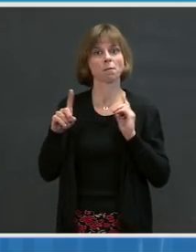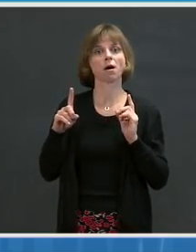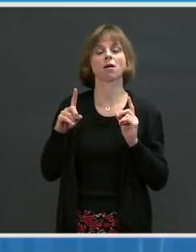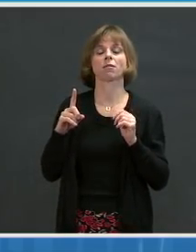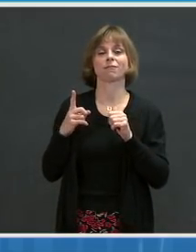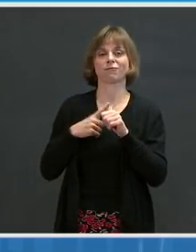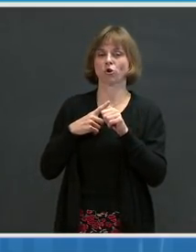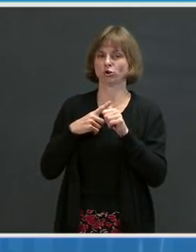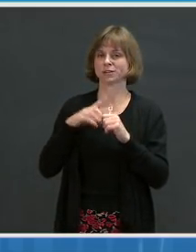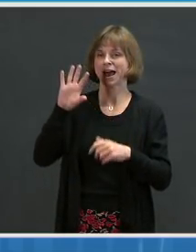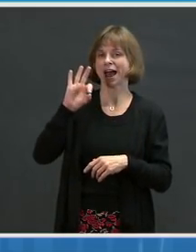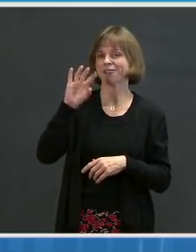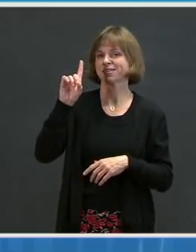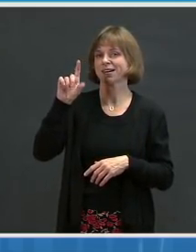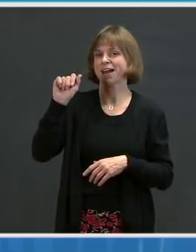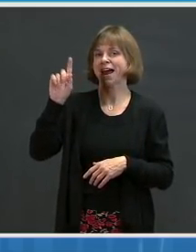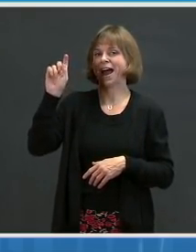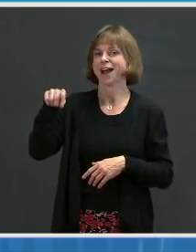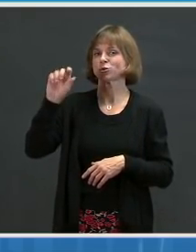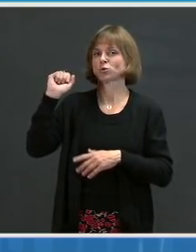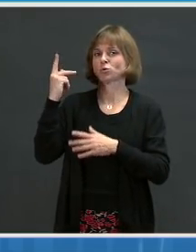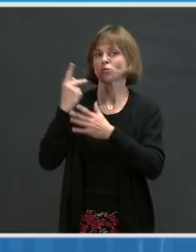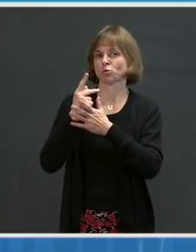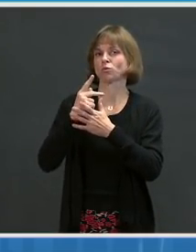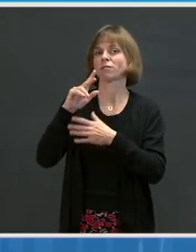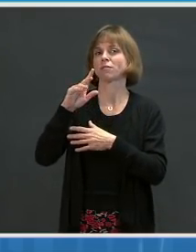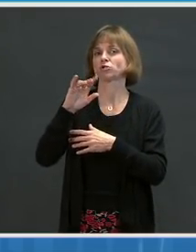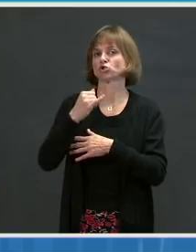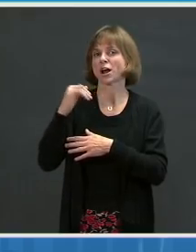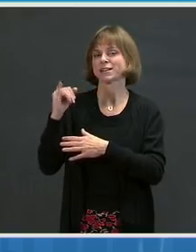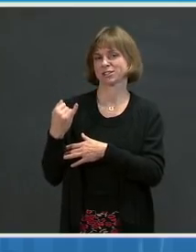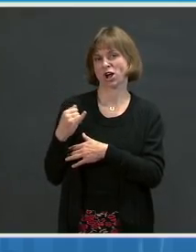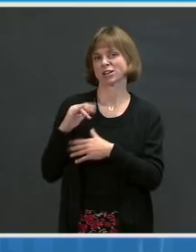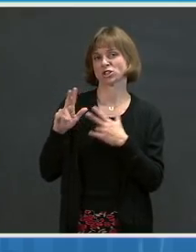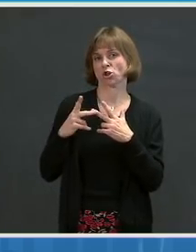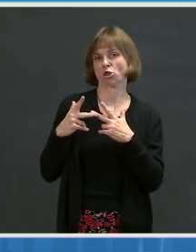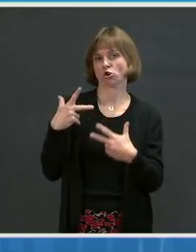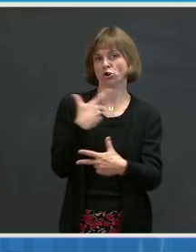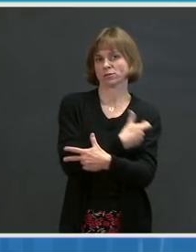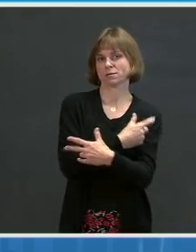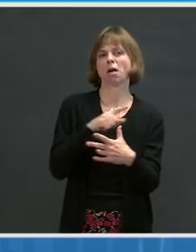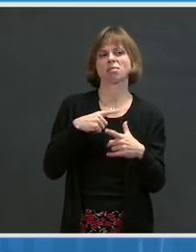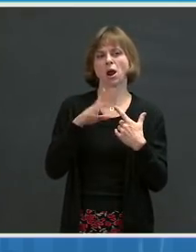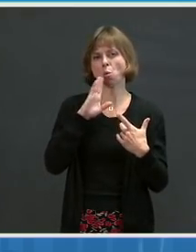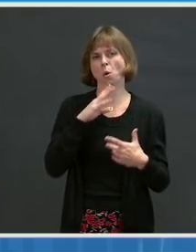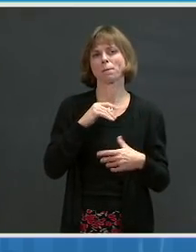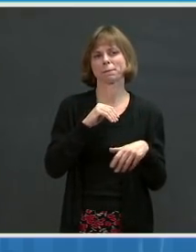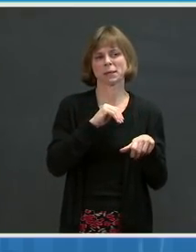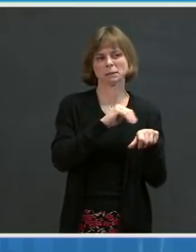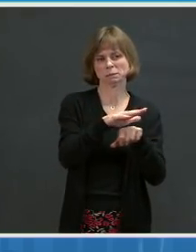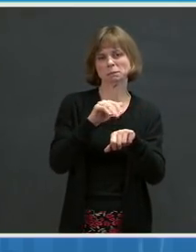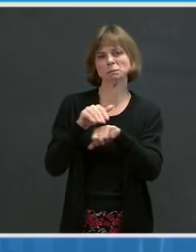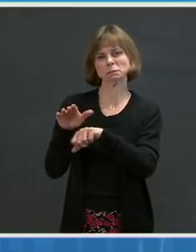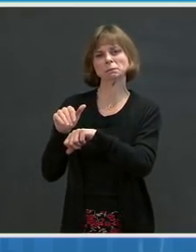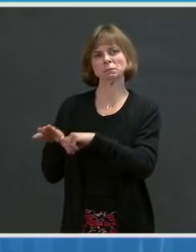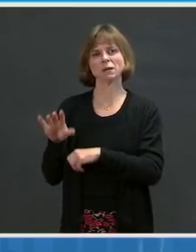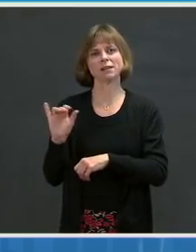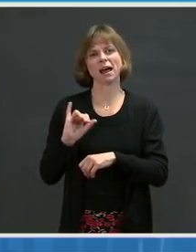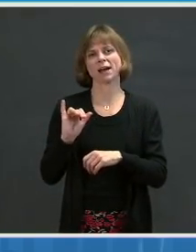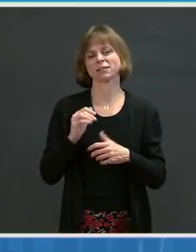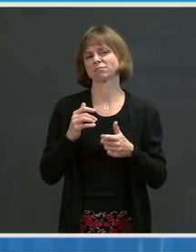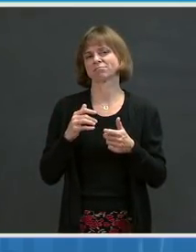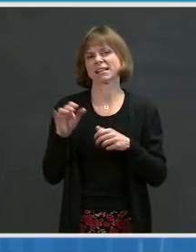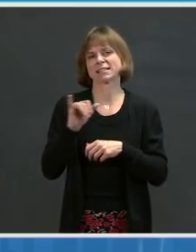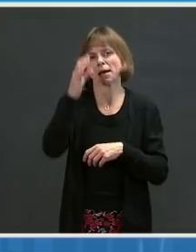Johnson & Johnson as our third effective vaccine, it'll be distributed along the same lines as our current percentages.